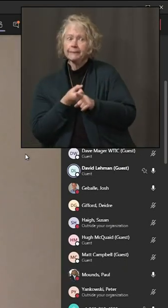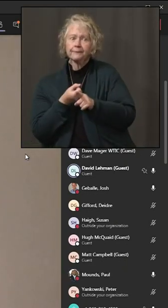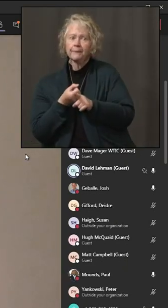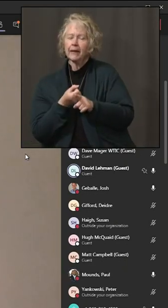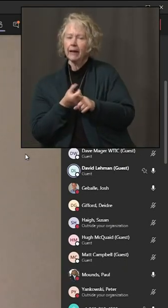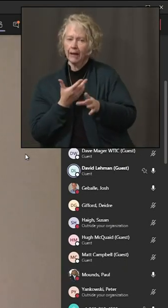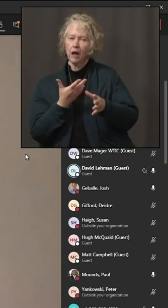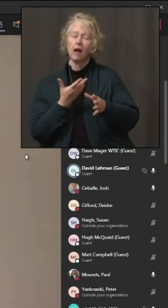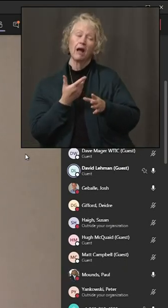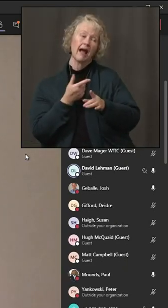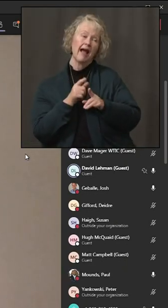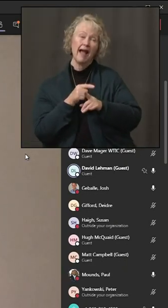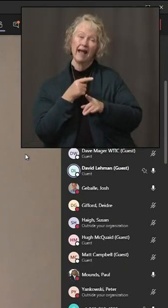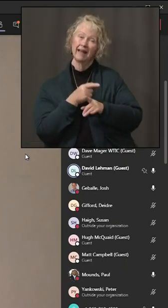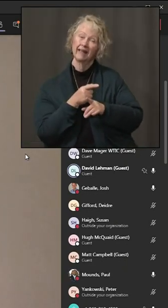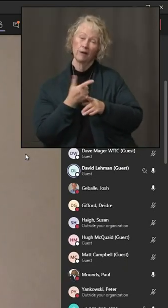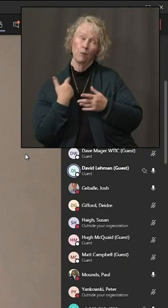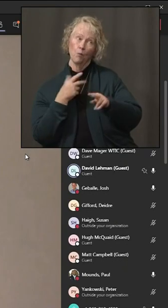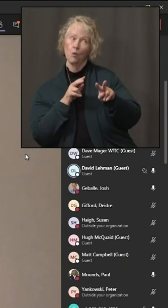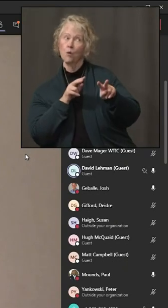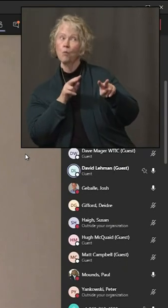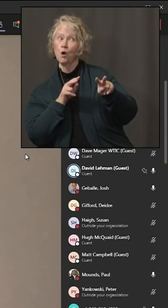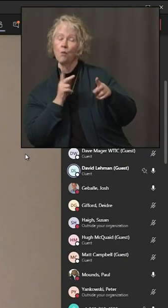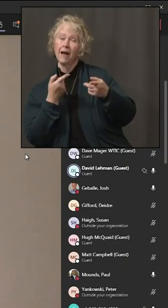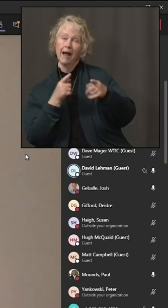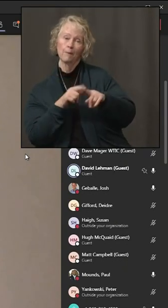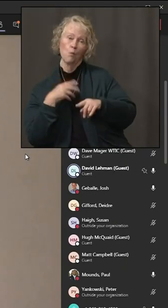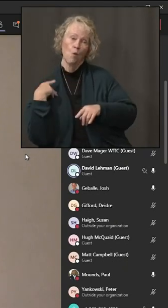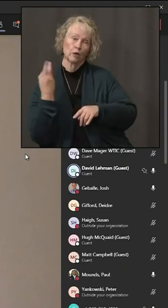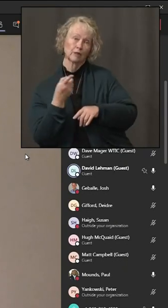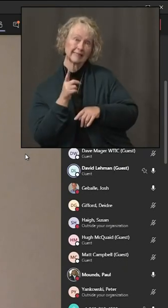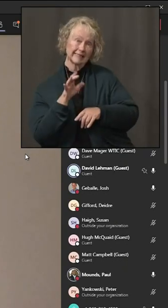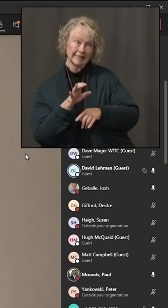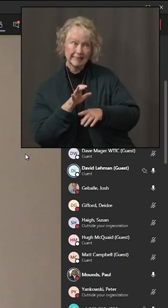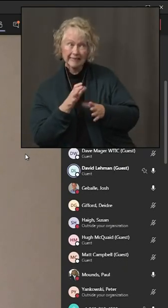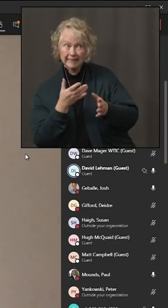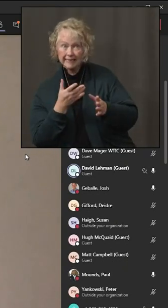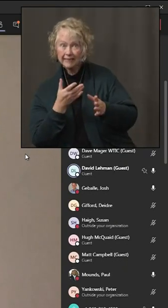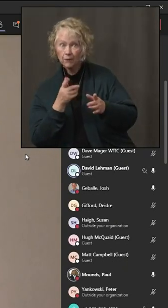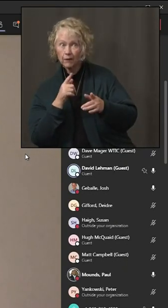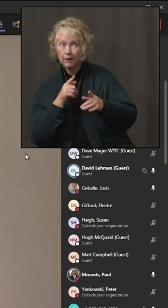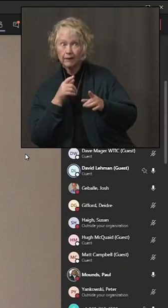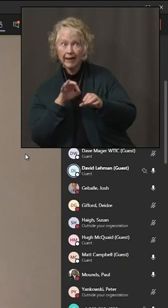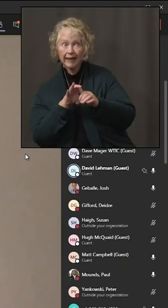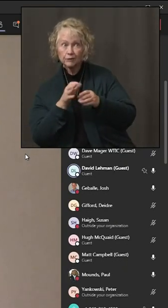as the governor's mentioned, all eyes are on Washington, D.C. as well for stimulus here as we get past the presidential race.